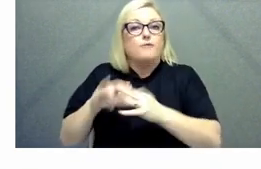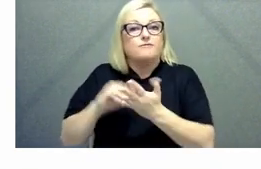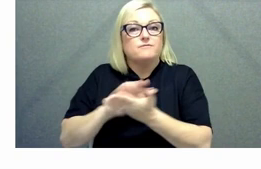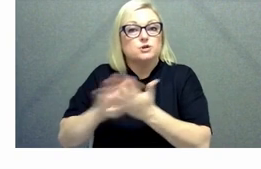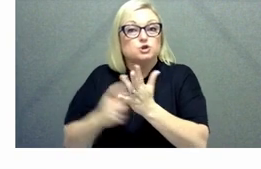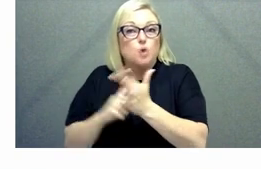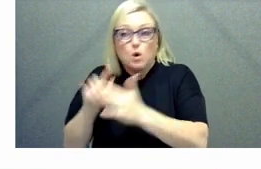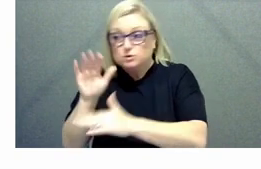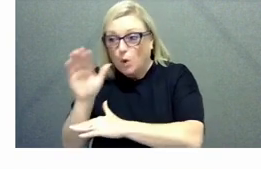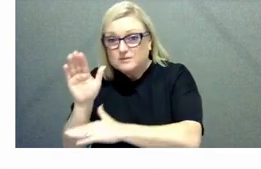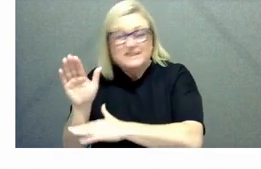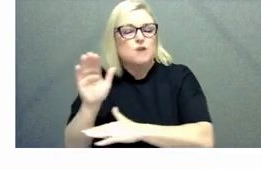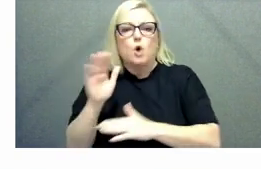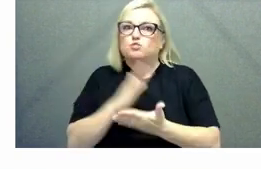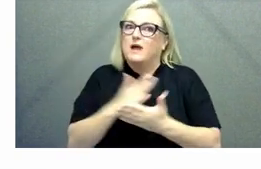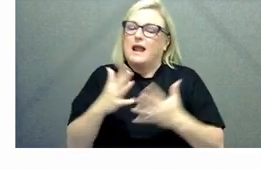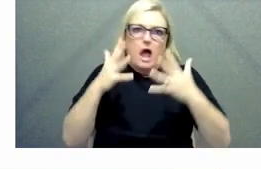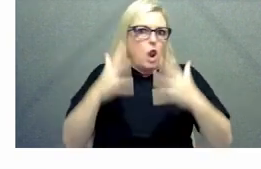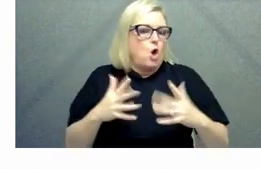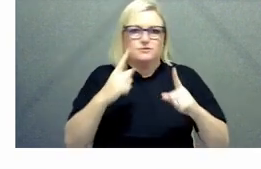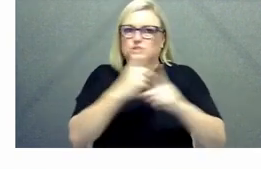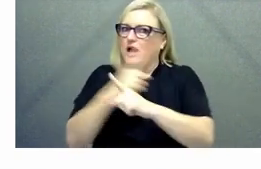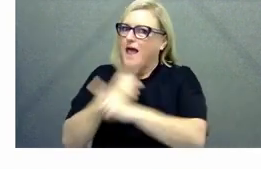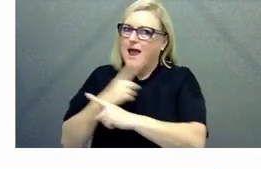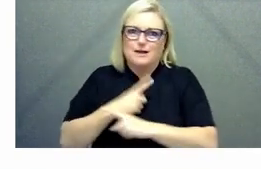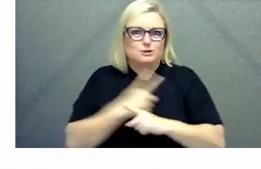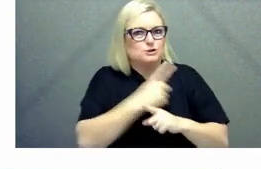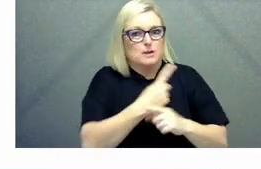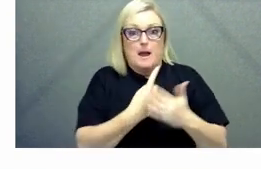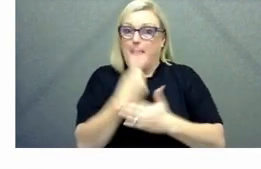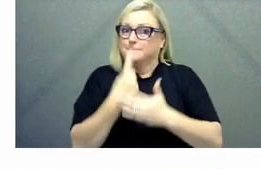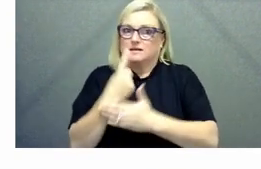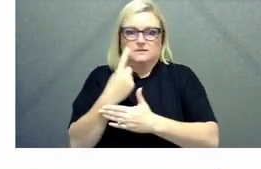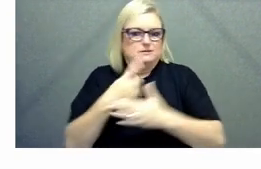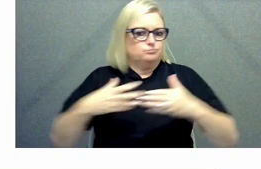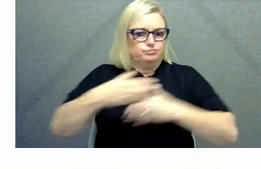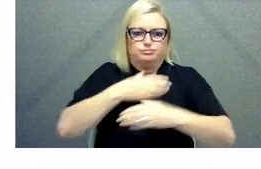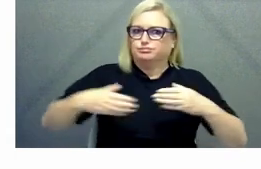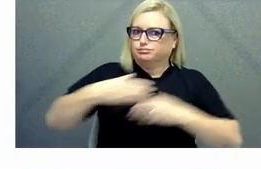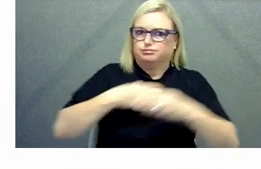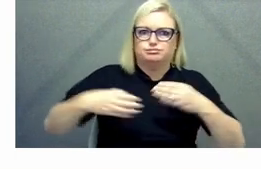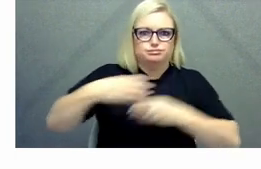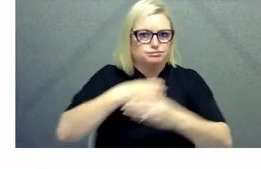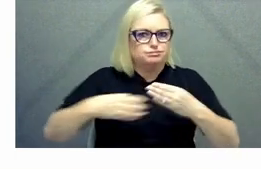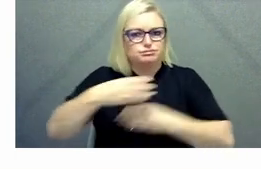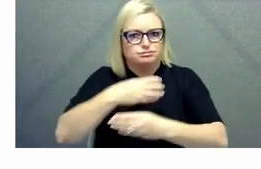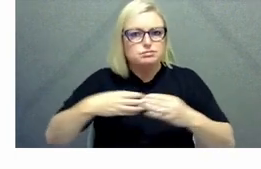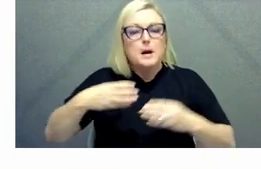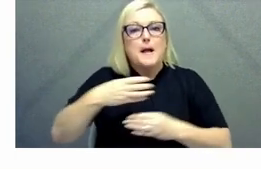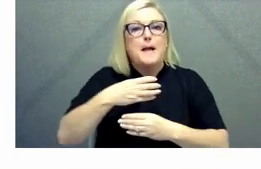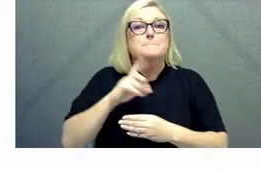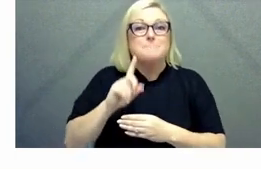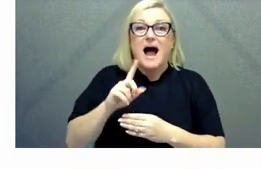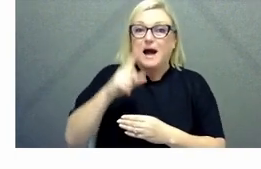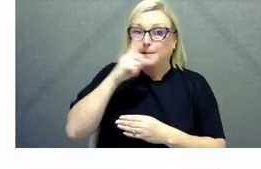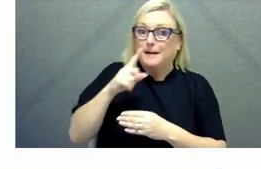brings a lot of change constantly but it brings a lot of experience to different groups at different points in